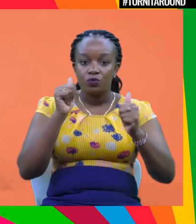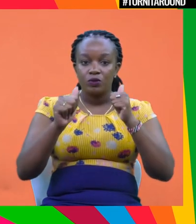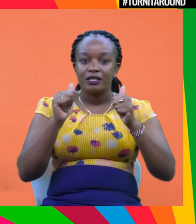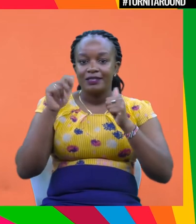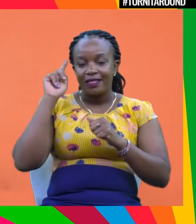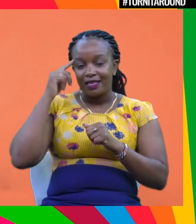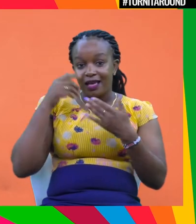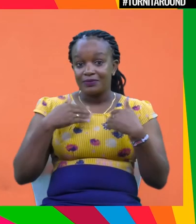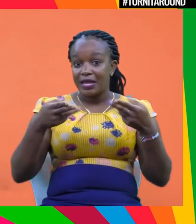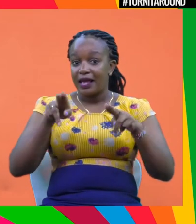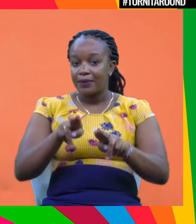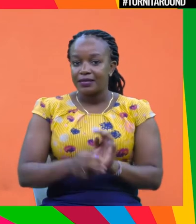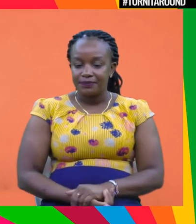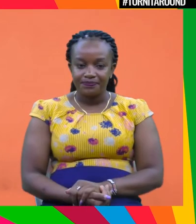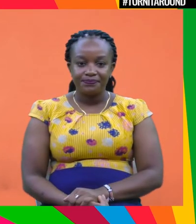behalf of companies.